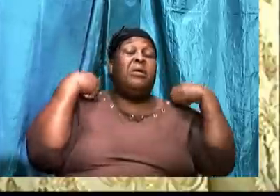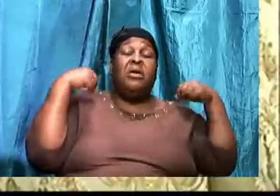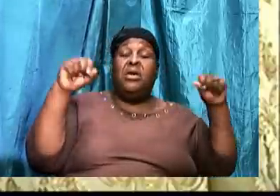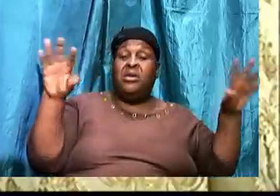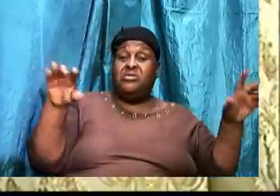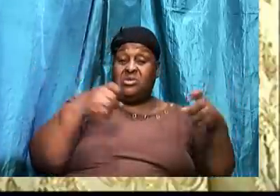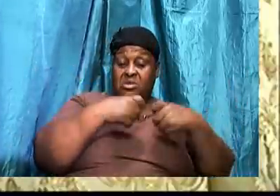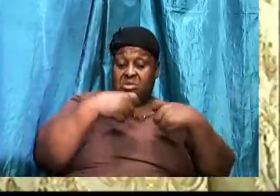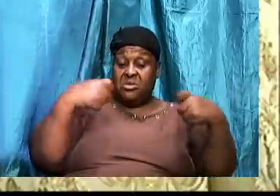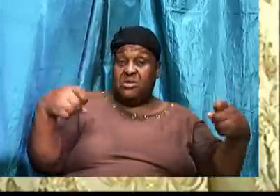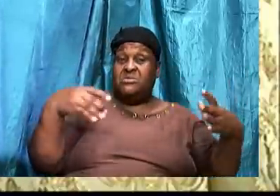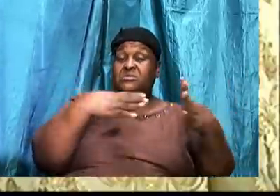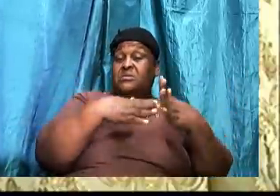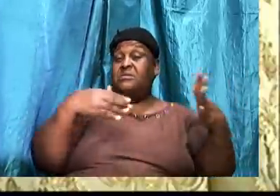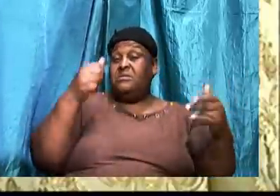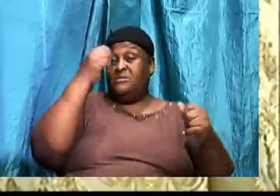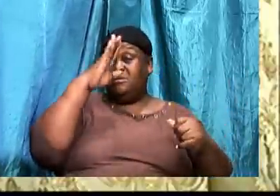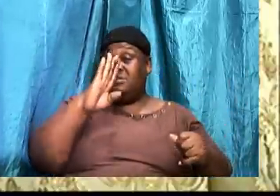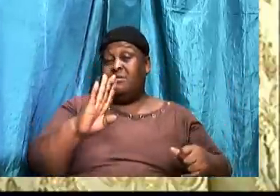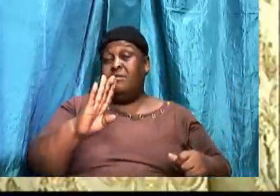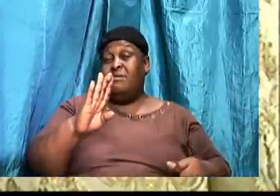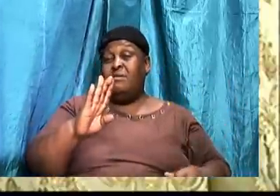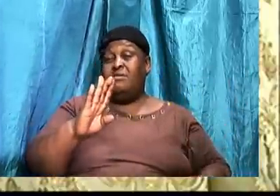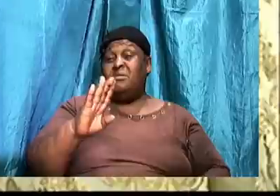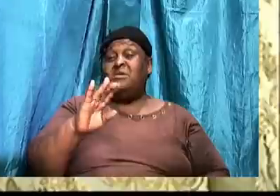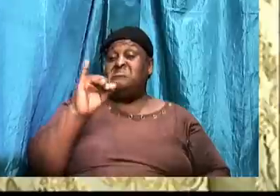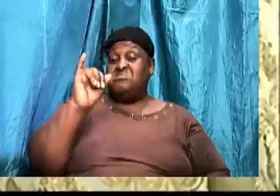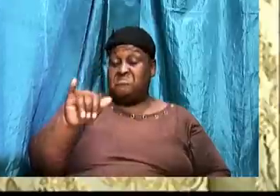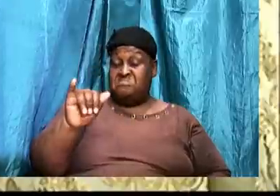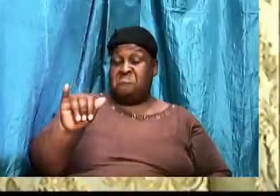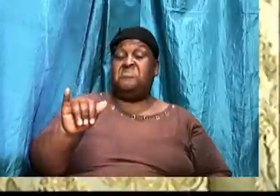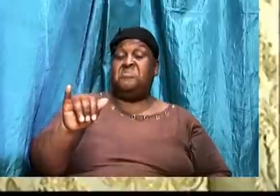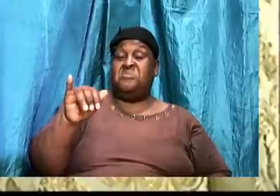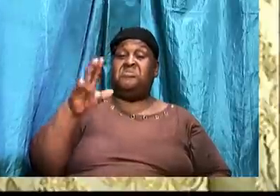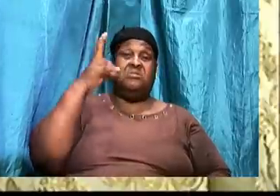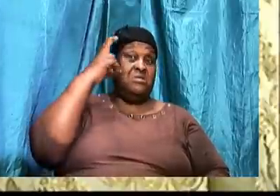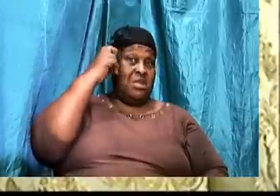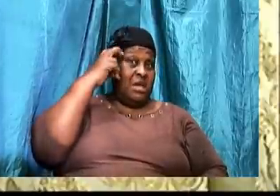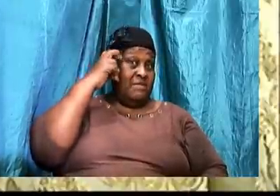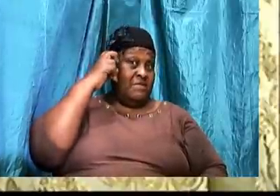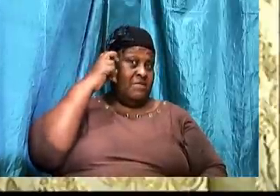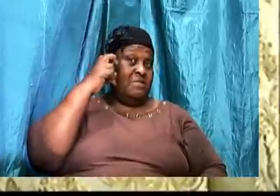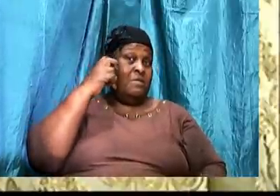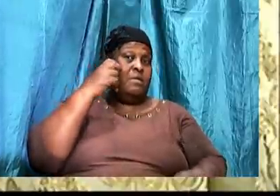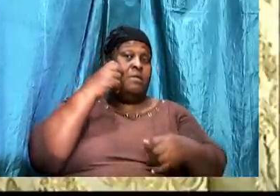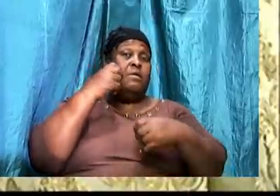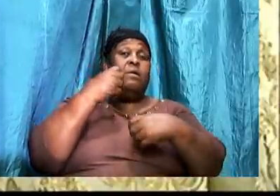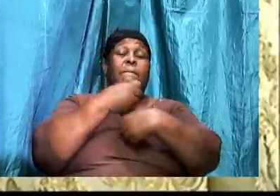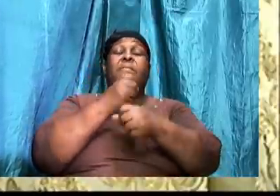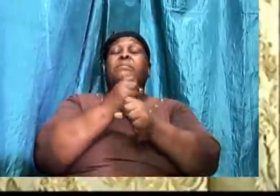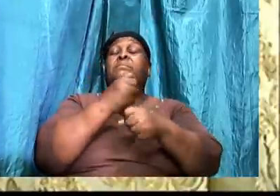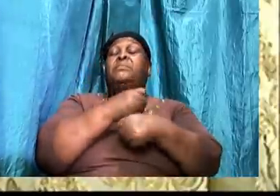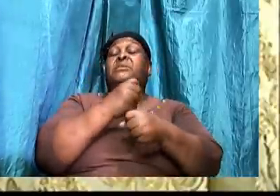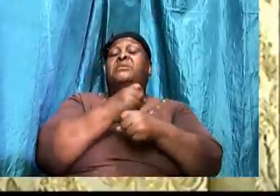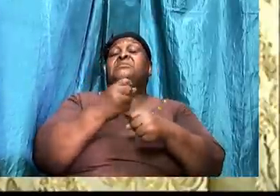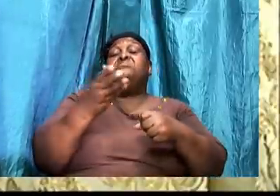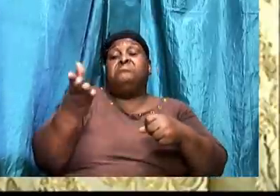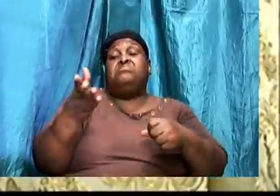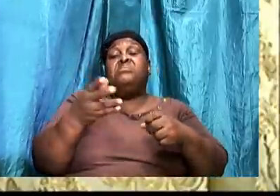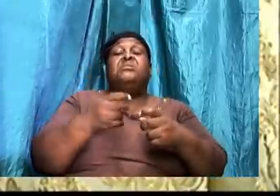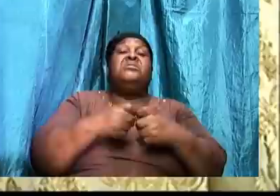God, they were in the presence of God. And yet the adversary got them to